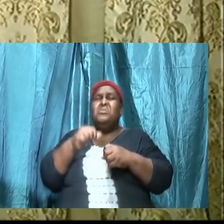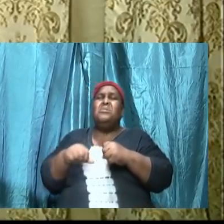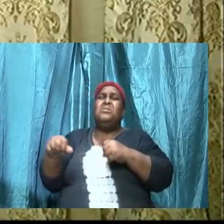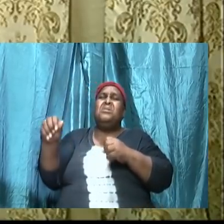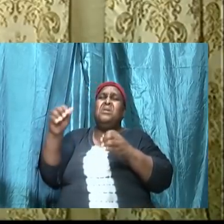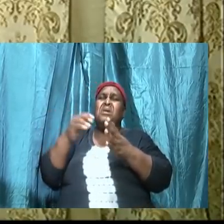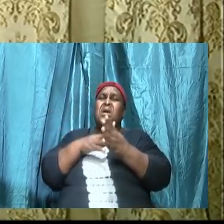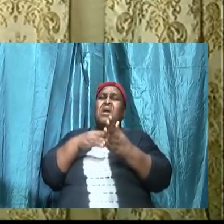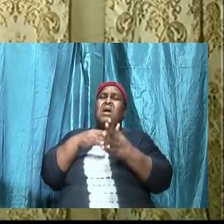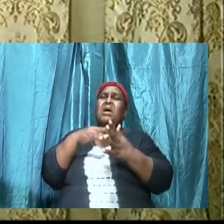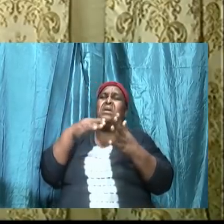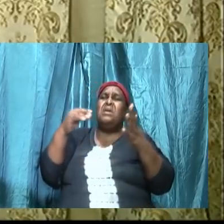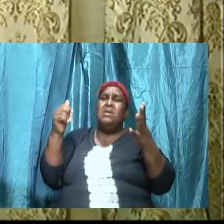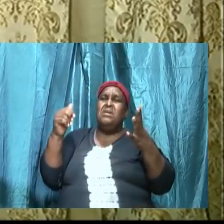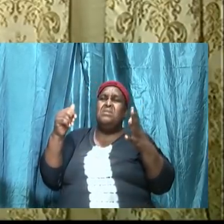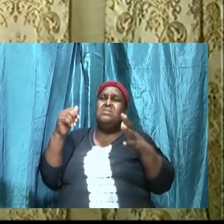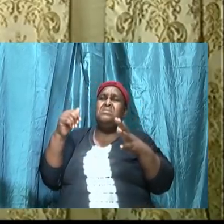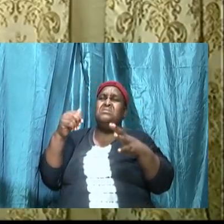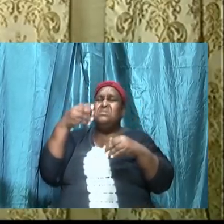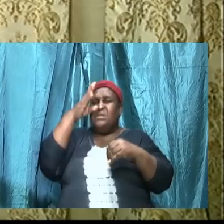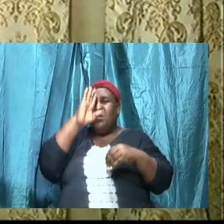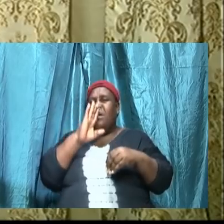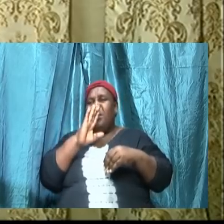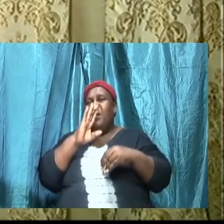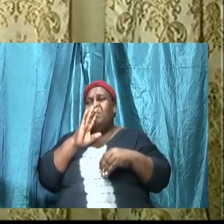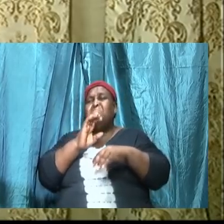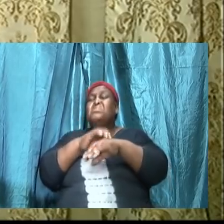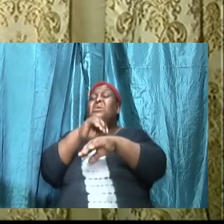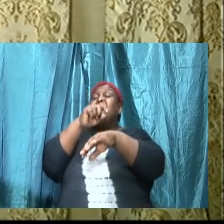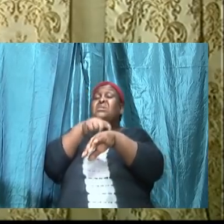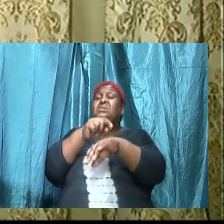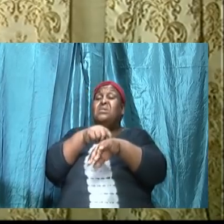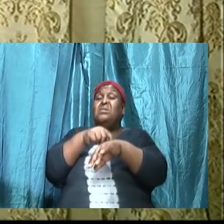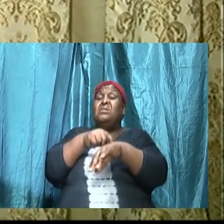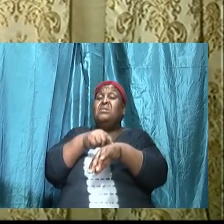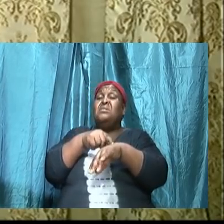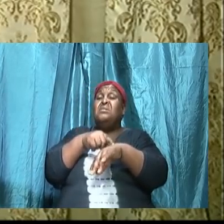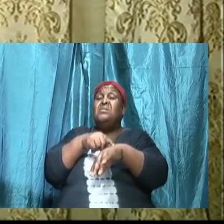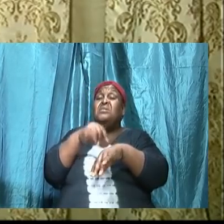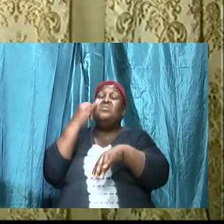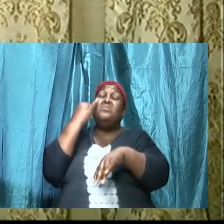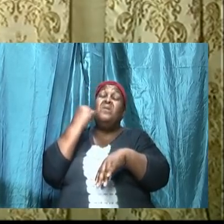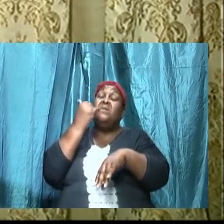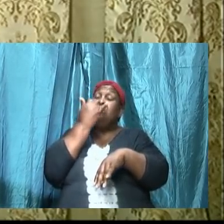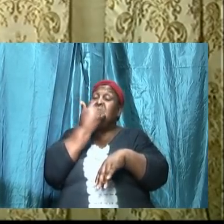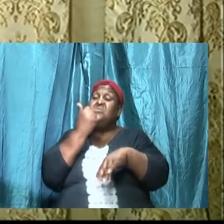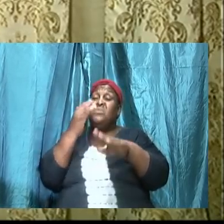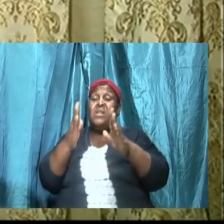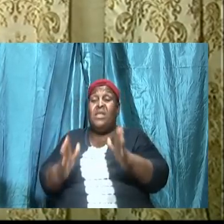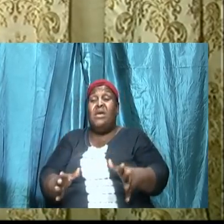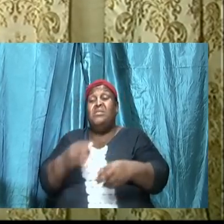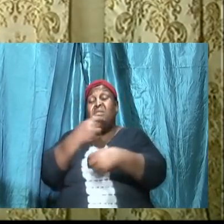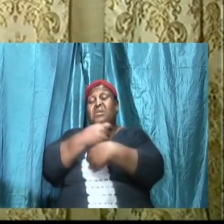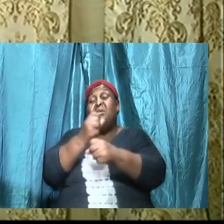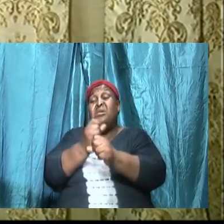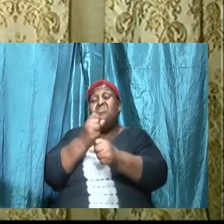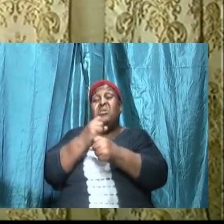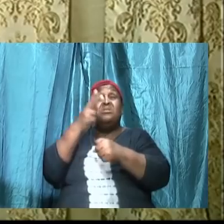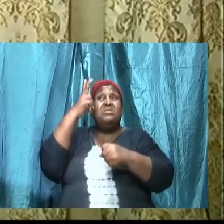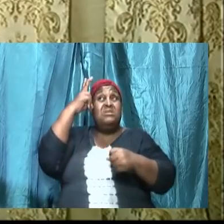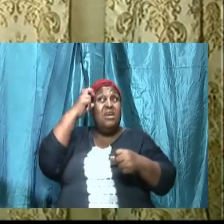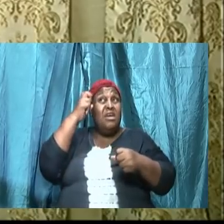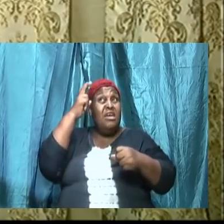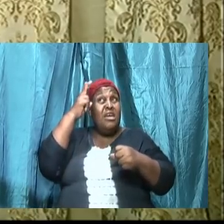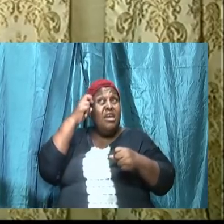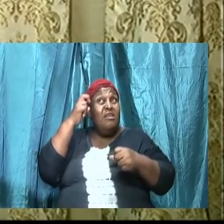because they allowed the adversary, the devil, who was